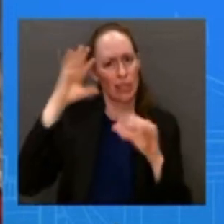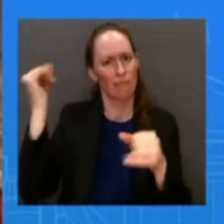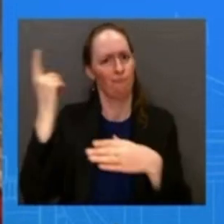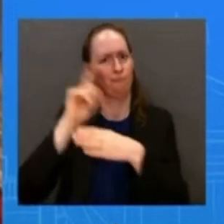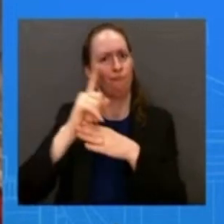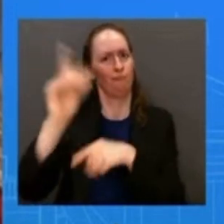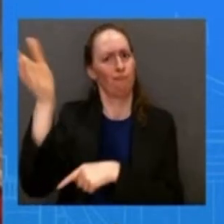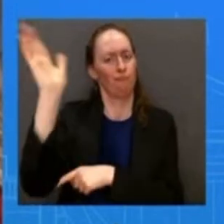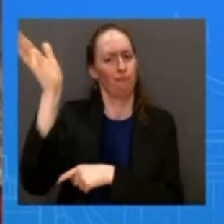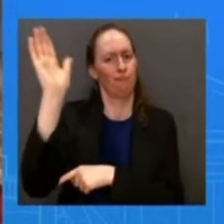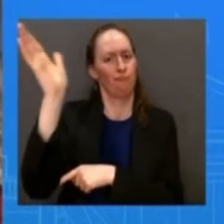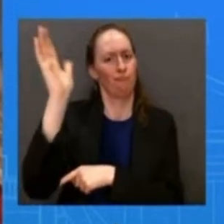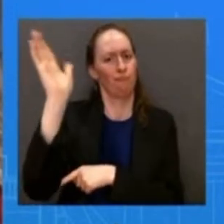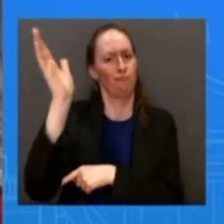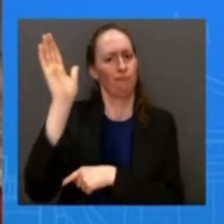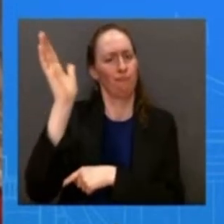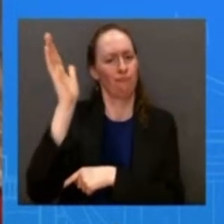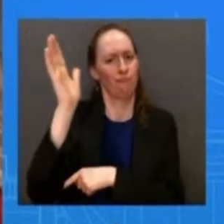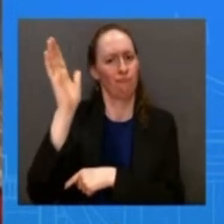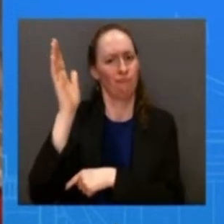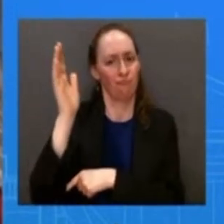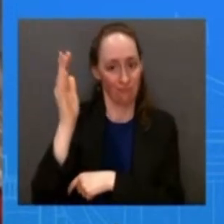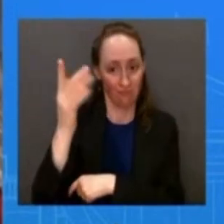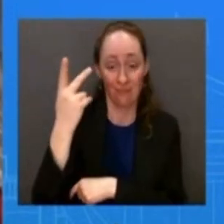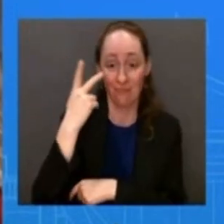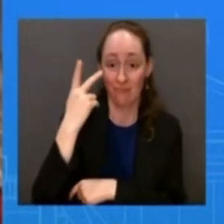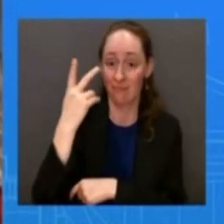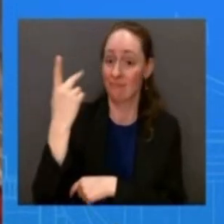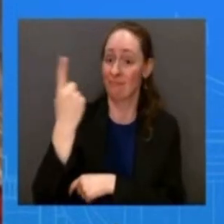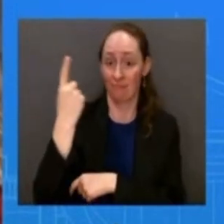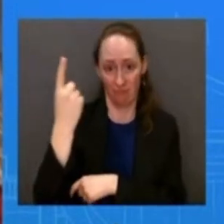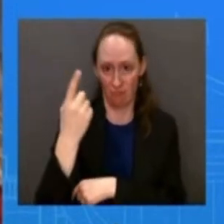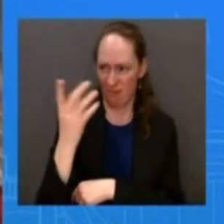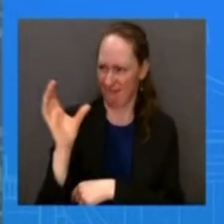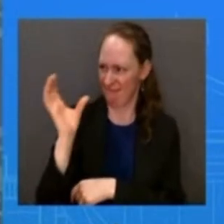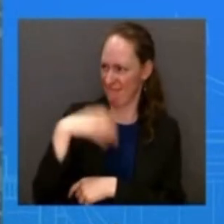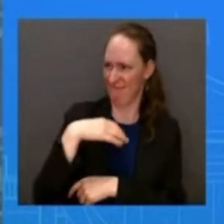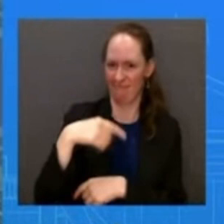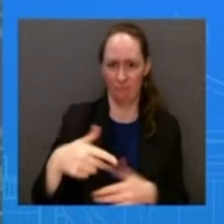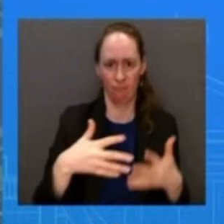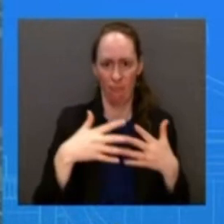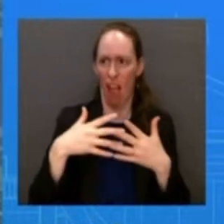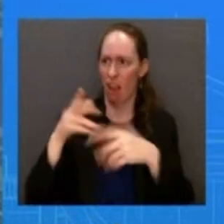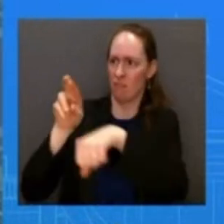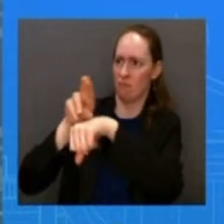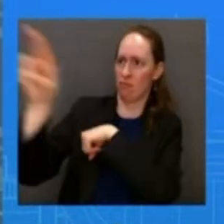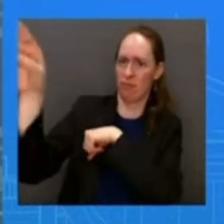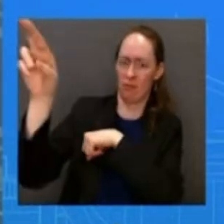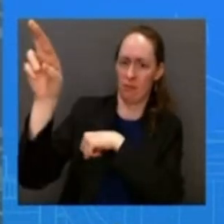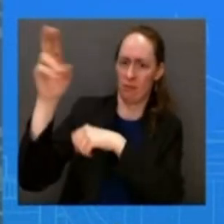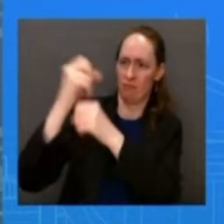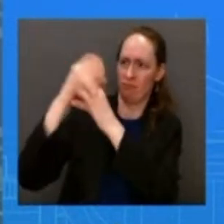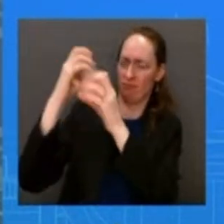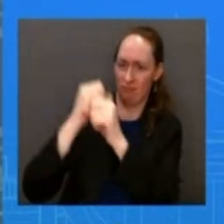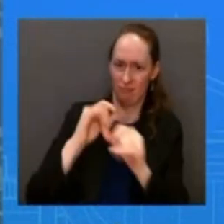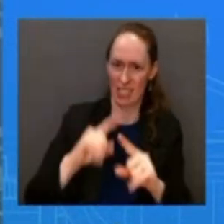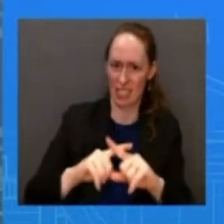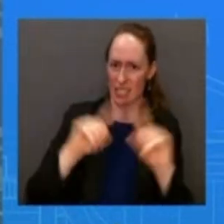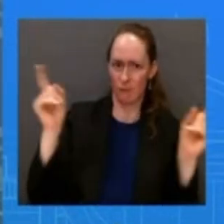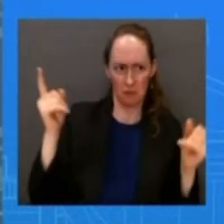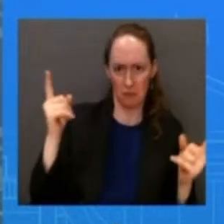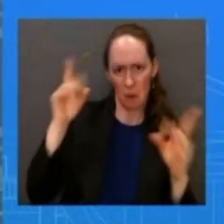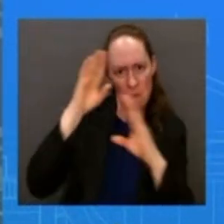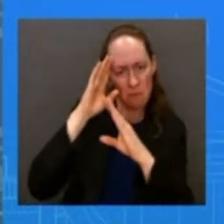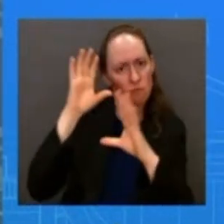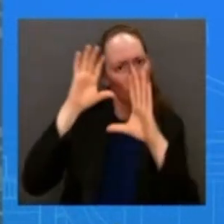hasn't the president come forward and spoken to the american people about this so i know your colleague asked my colleague this earlier today during his gaggle